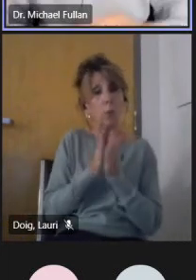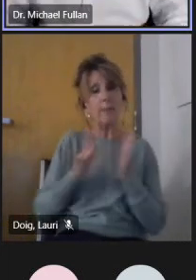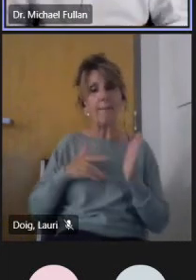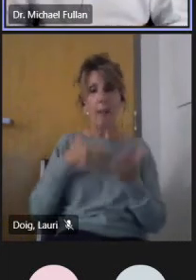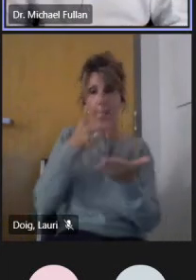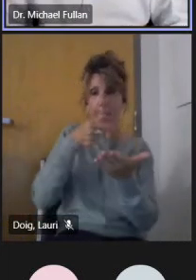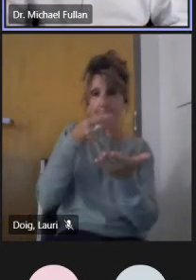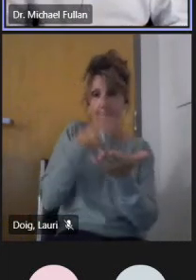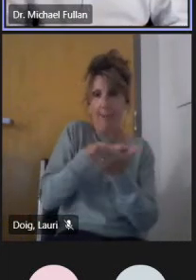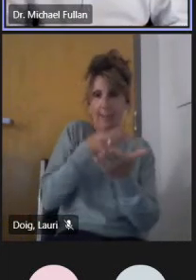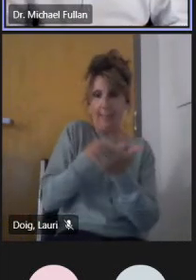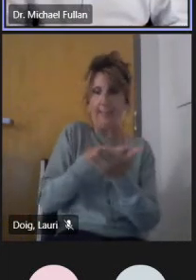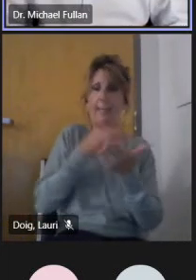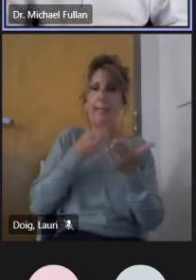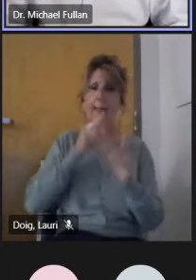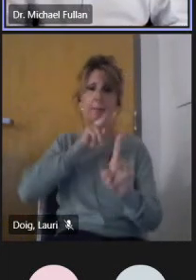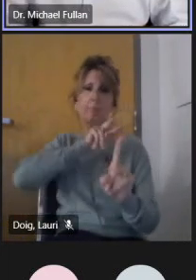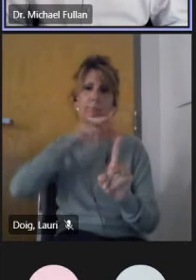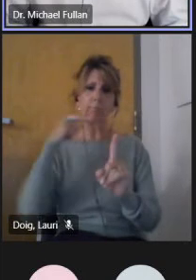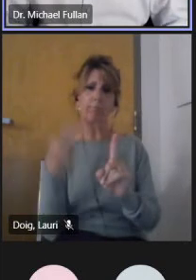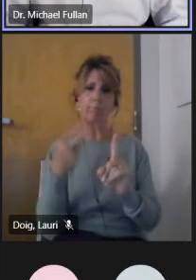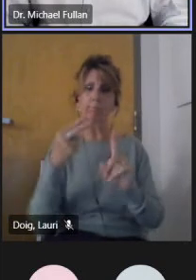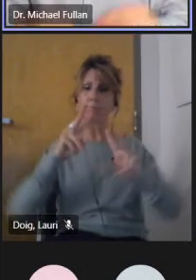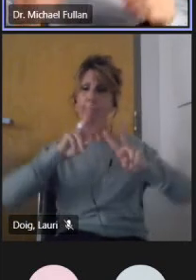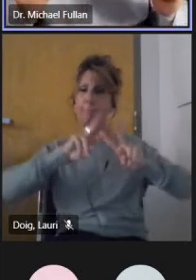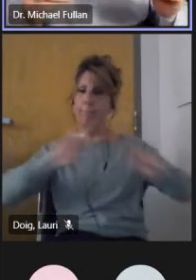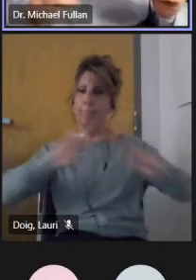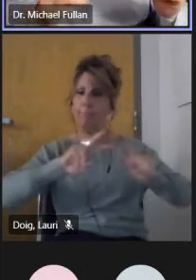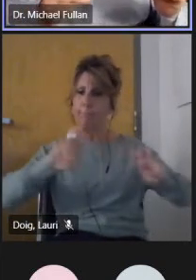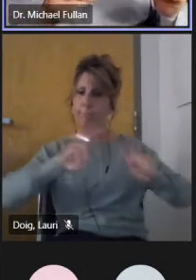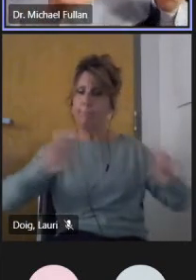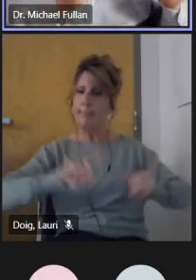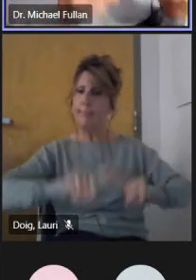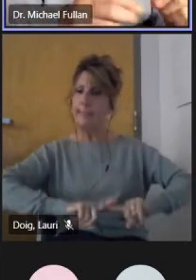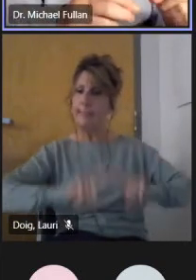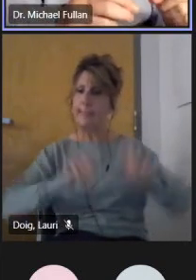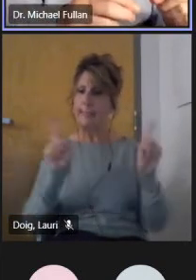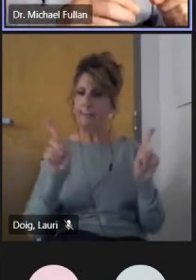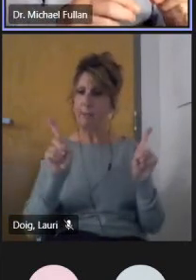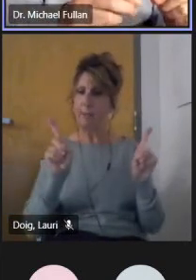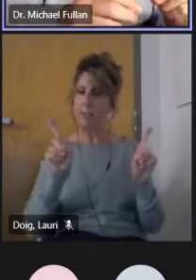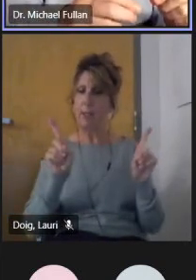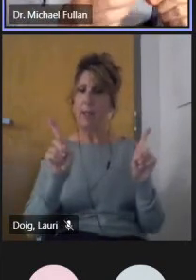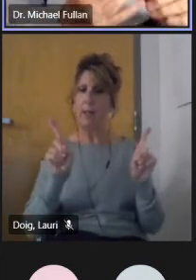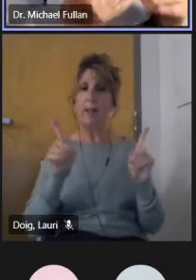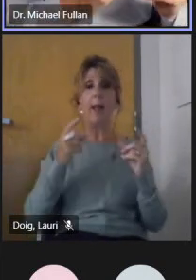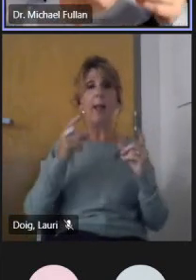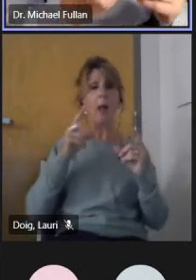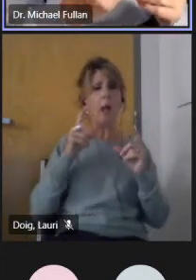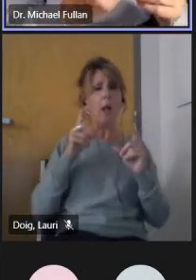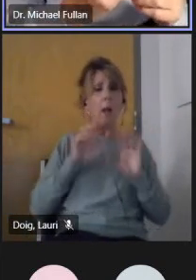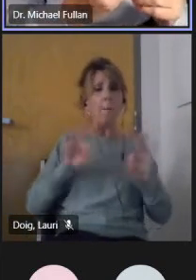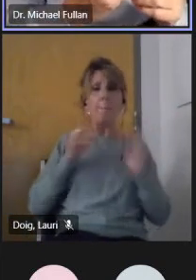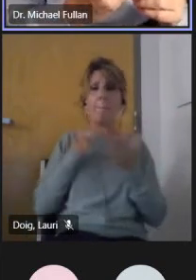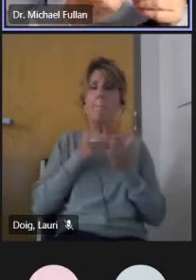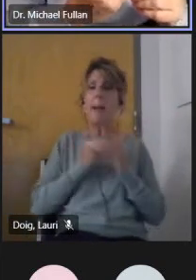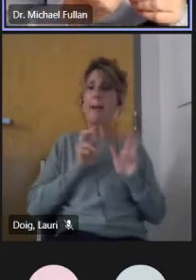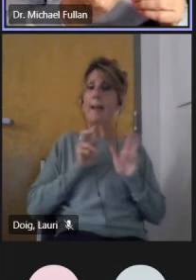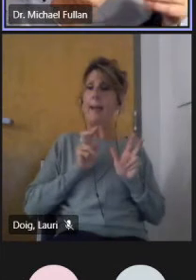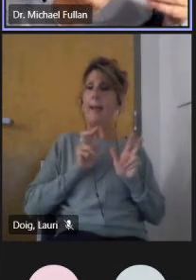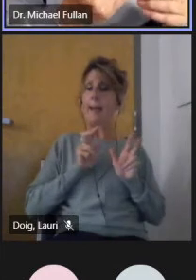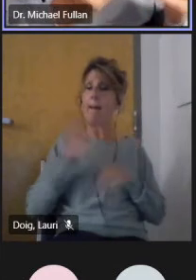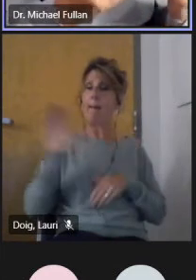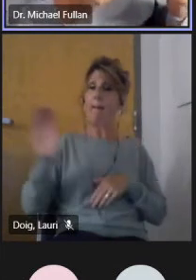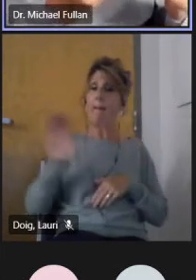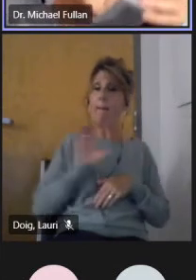call equality investments. You could call it prosperity, but it's basically investing in two things. One is to make sure people